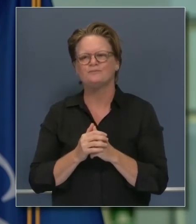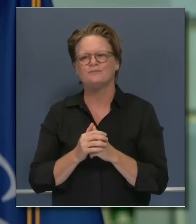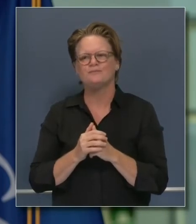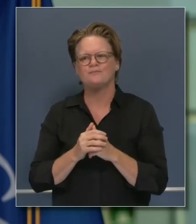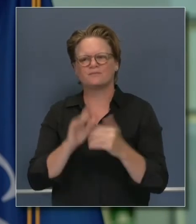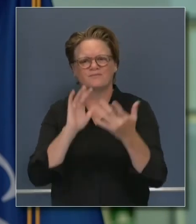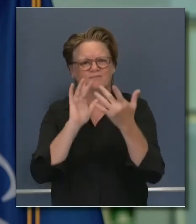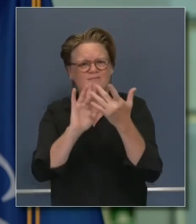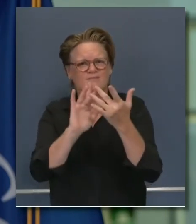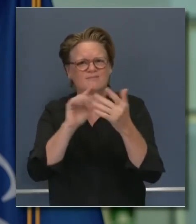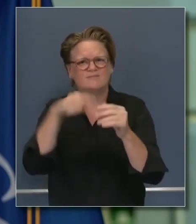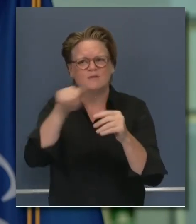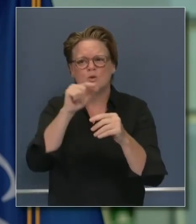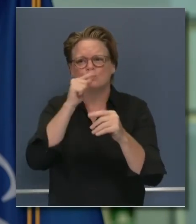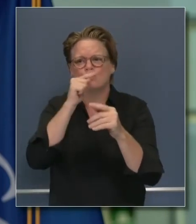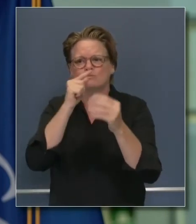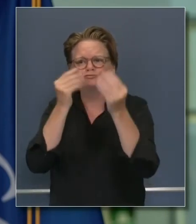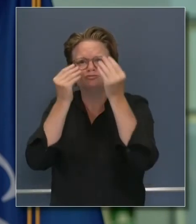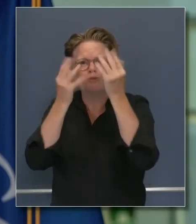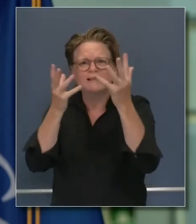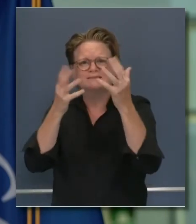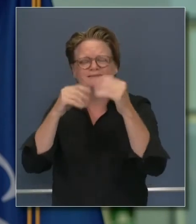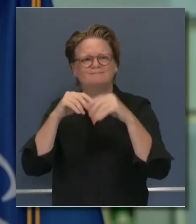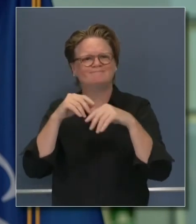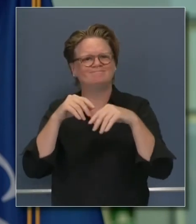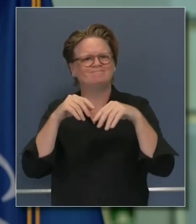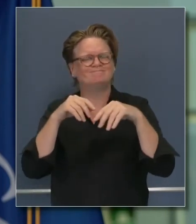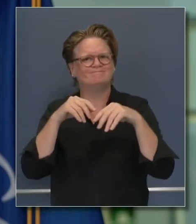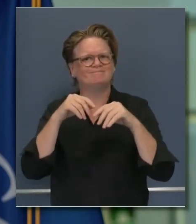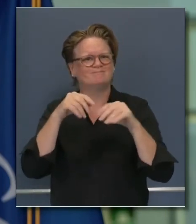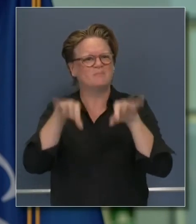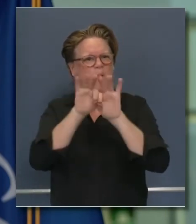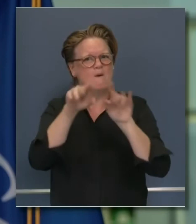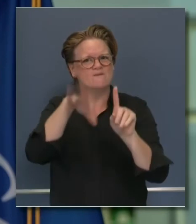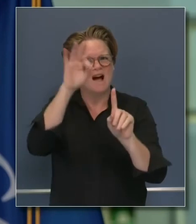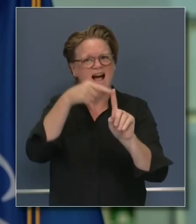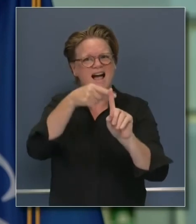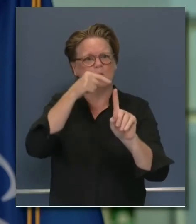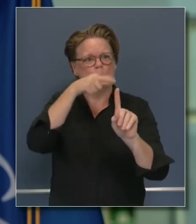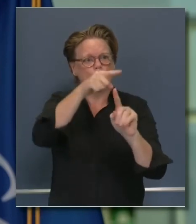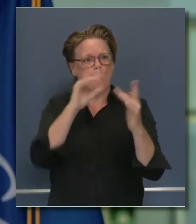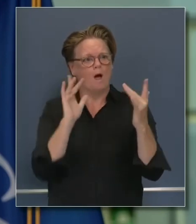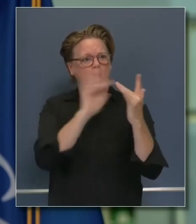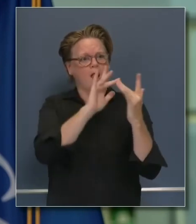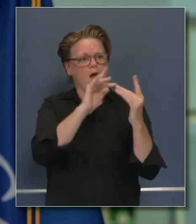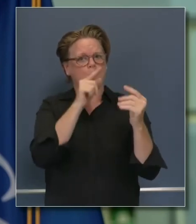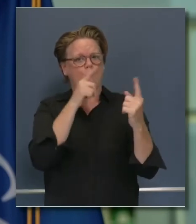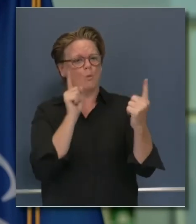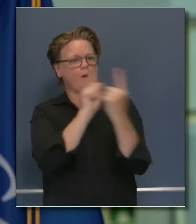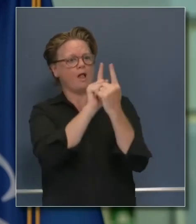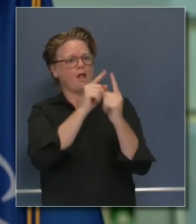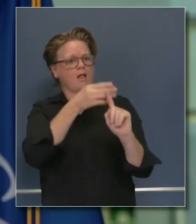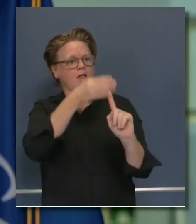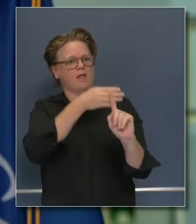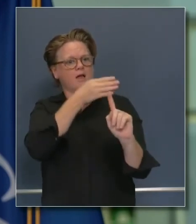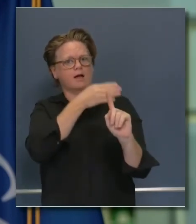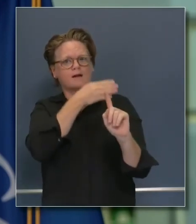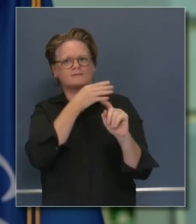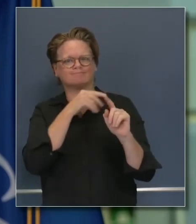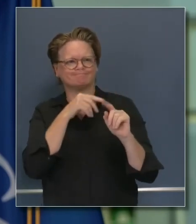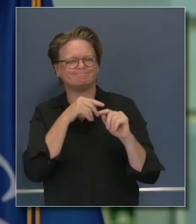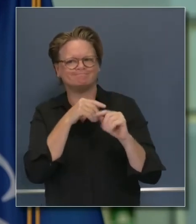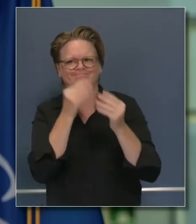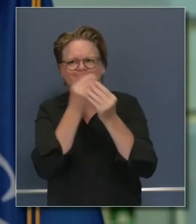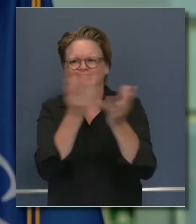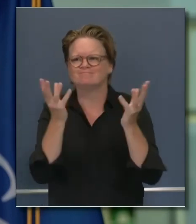effective tool than it has been, especially in those weeks and days when we were experiencing very long turnaround times. And by the time you got